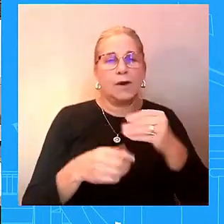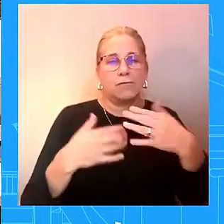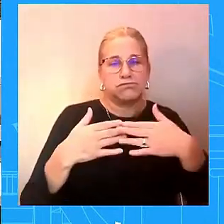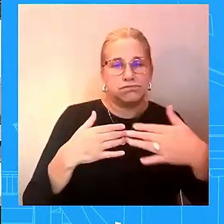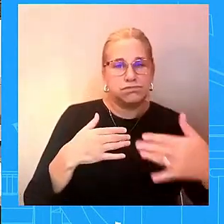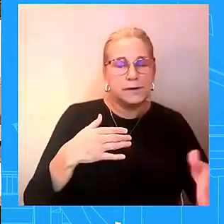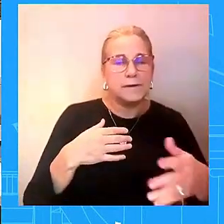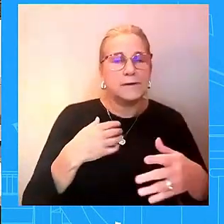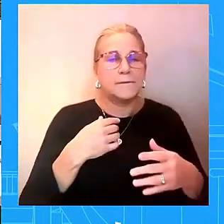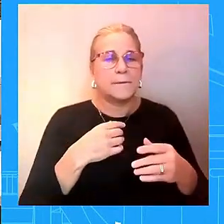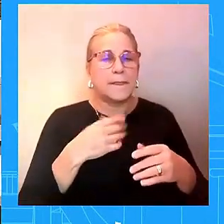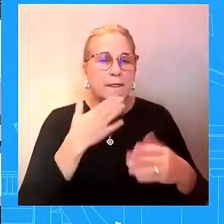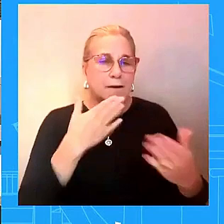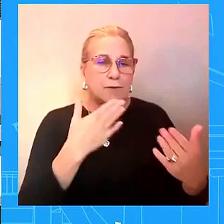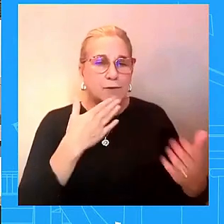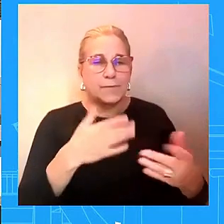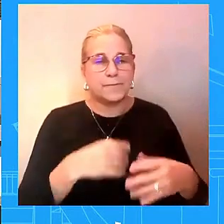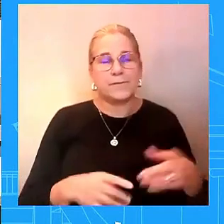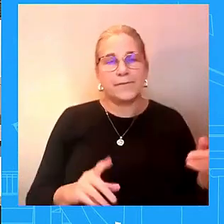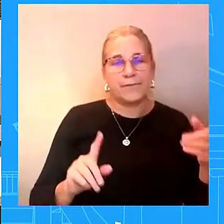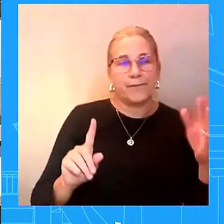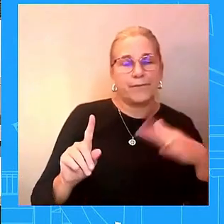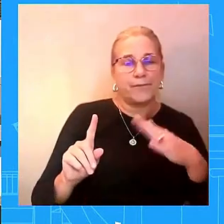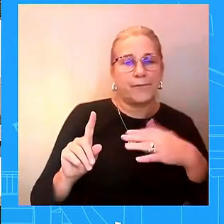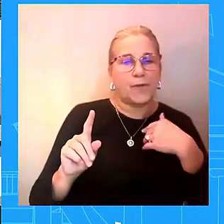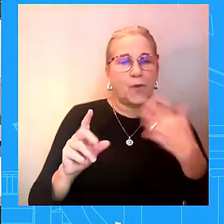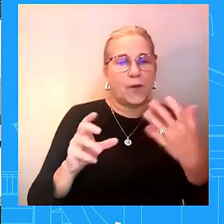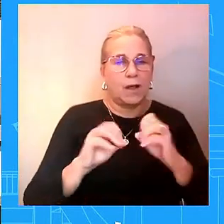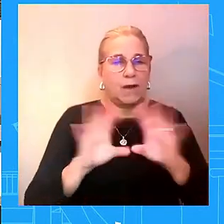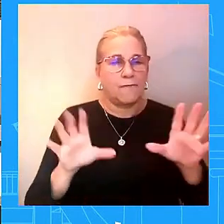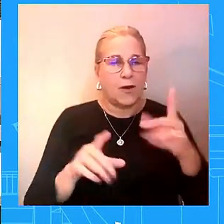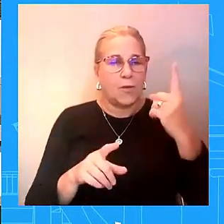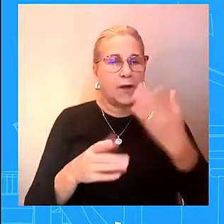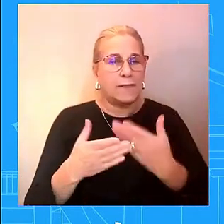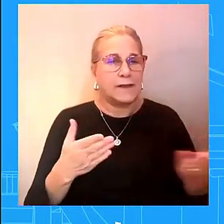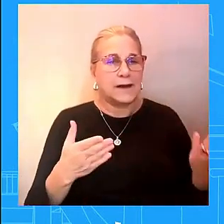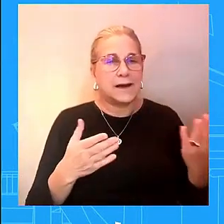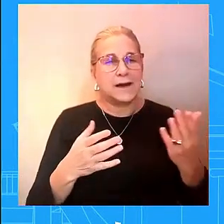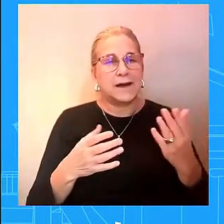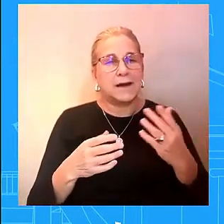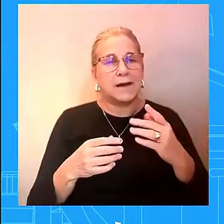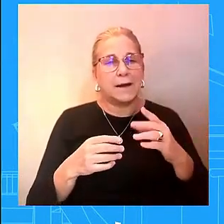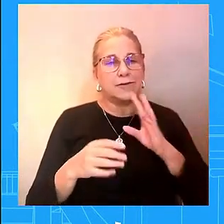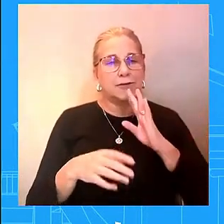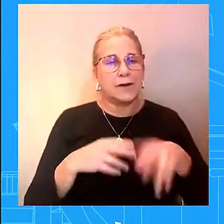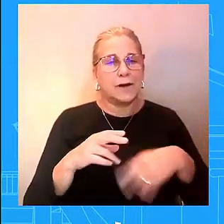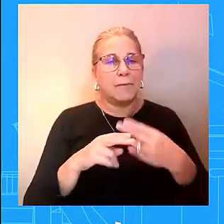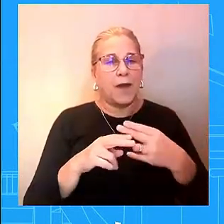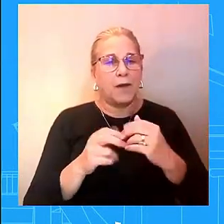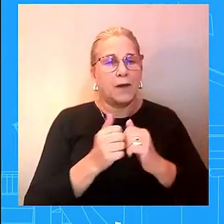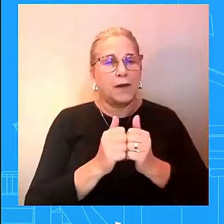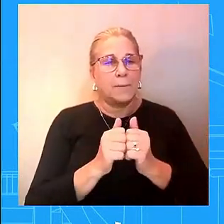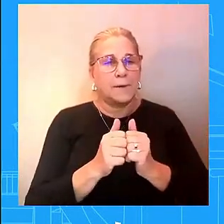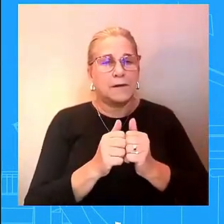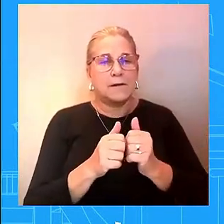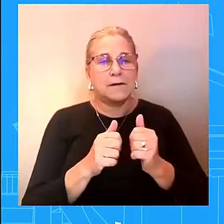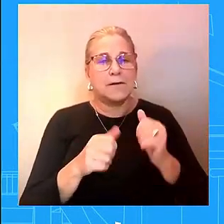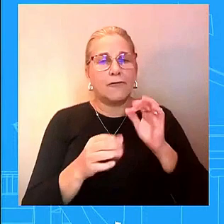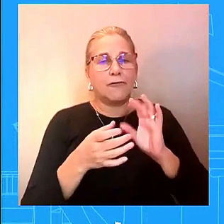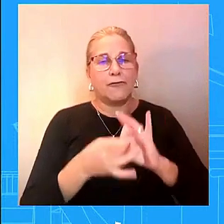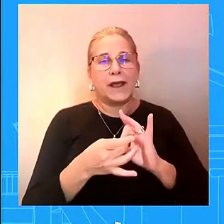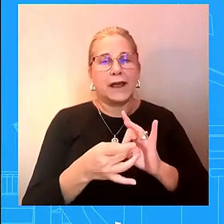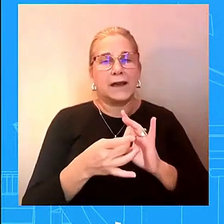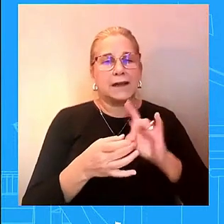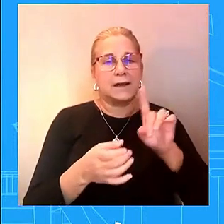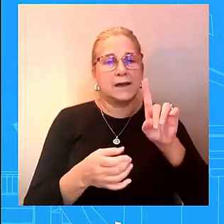hampshire that he's making a campaign related stop is that in new hampshire or were you that's going to be in new hampshire yep the granite state he'll be making a campaign related